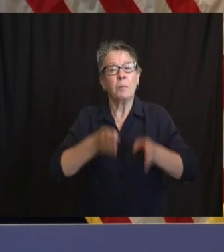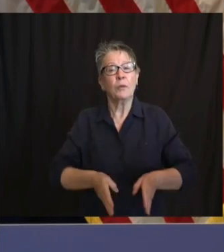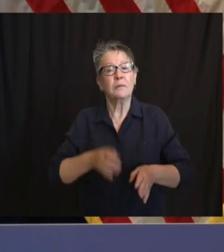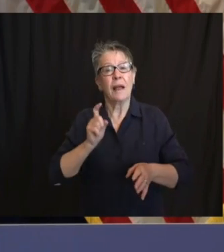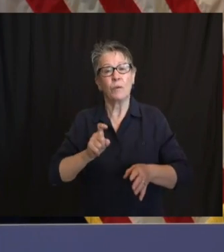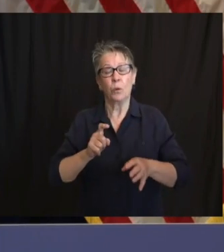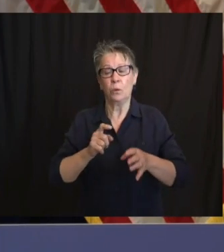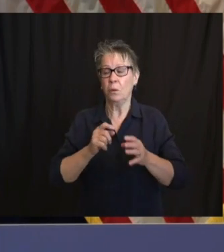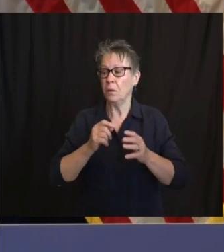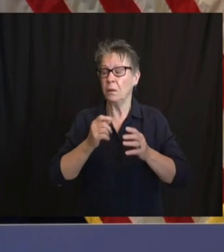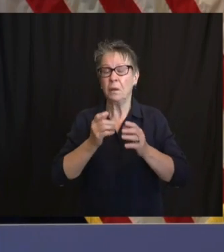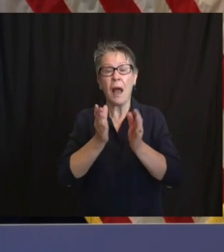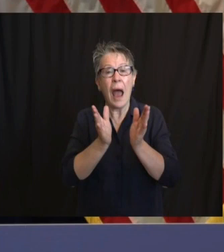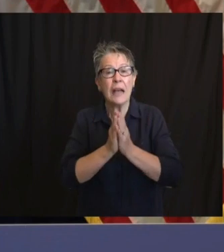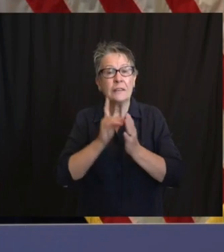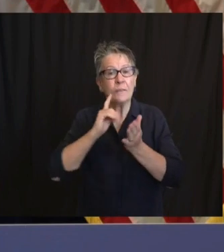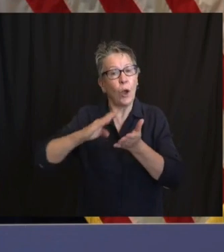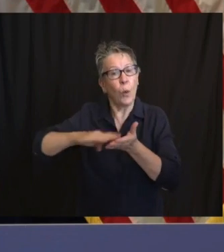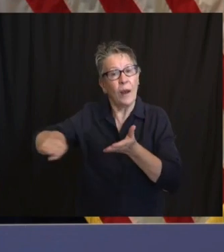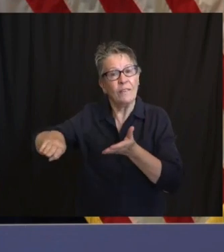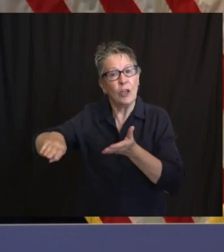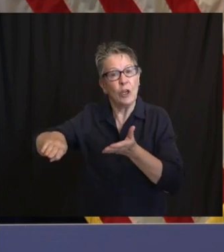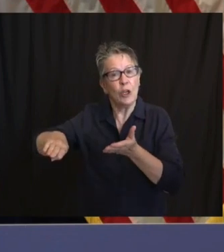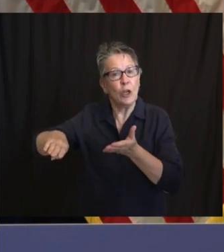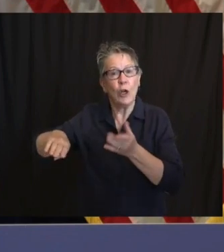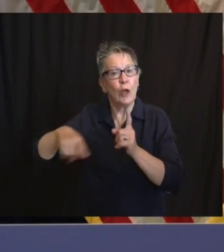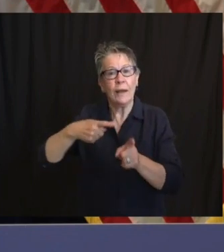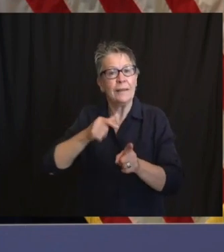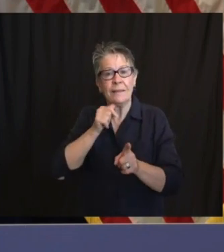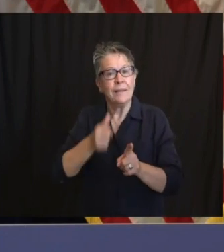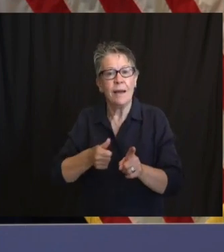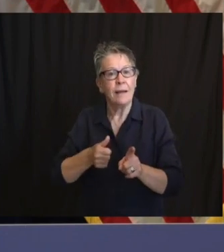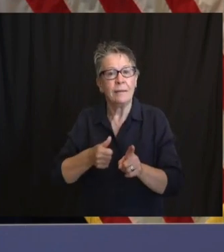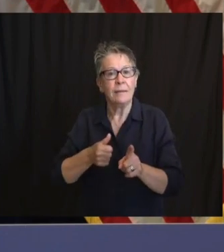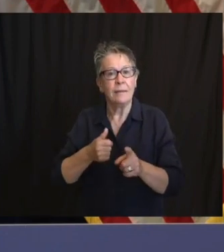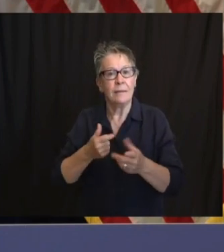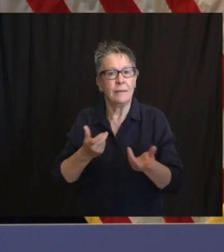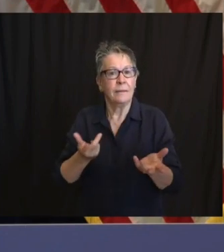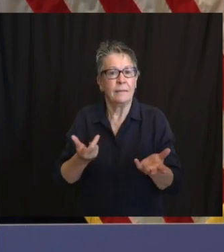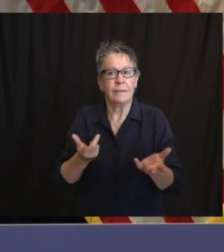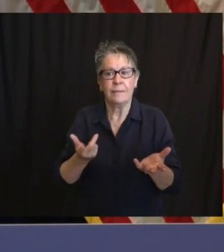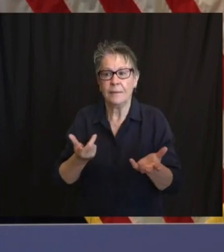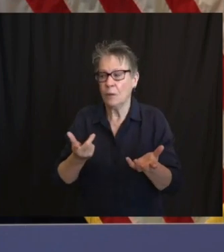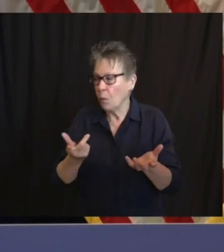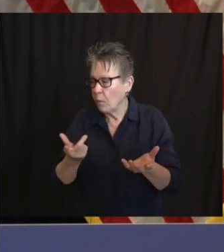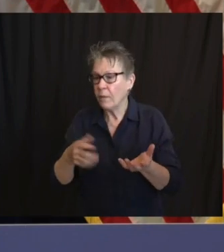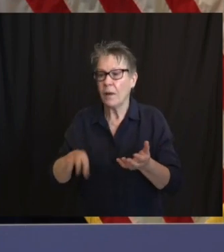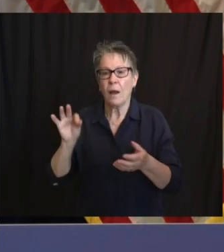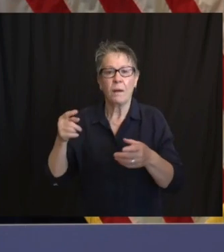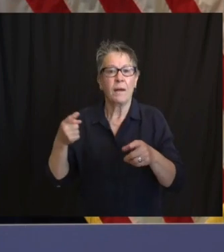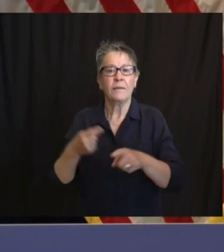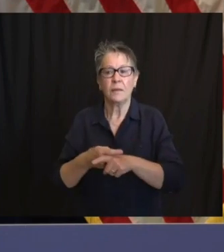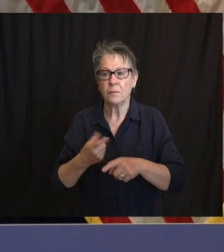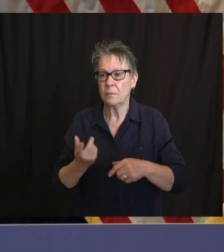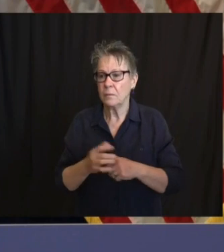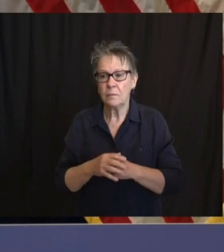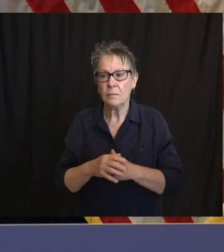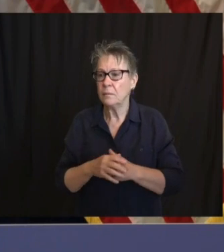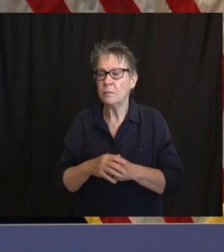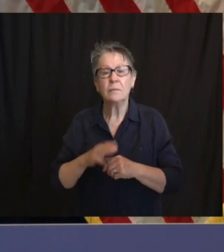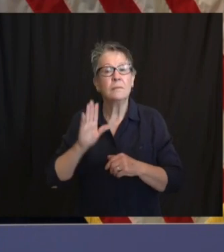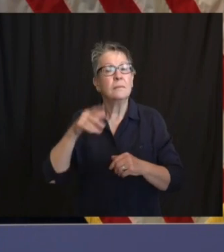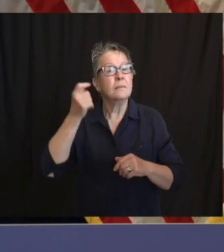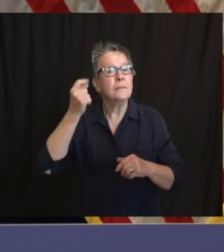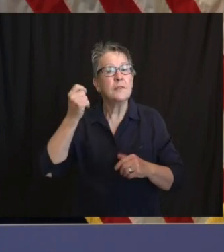that's correct. There are certain classes of employees that can't have any outside income and then for others, they have to get ethics approval